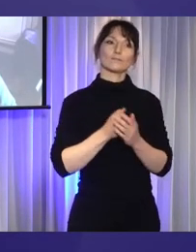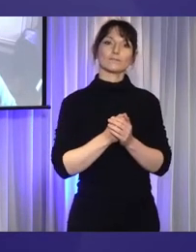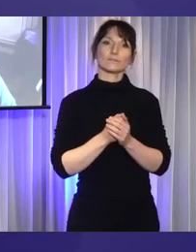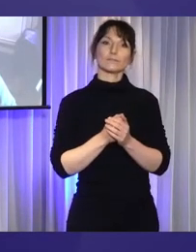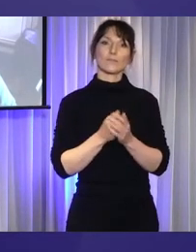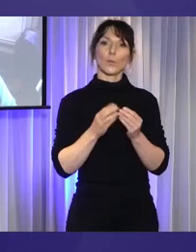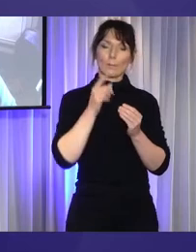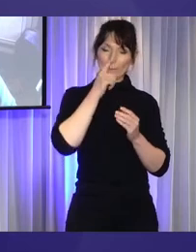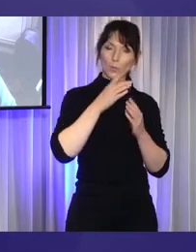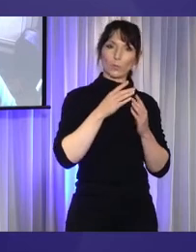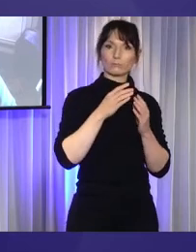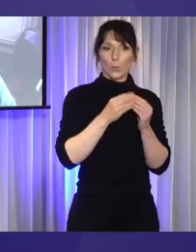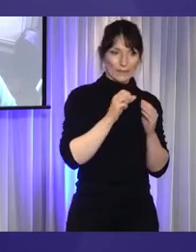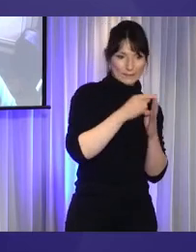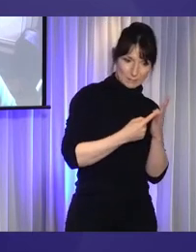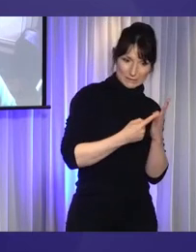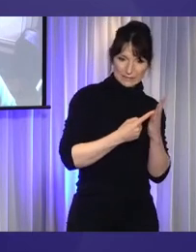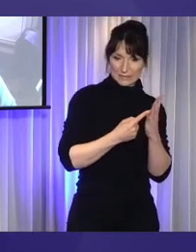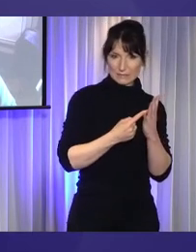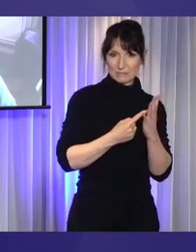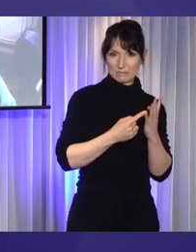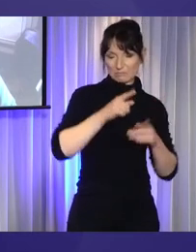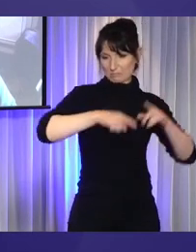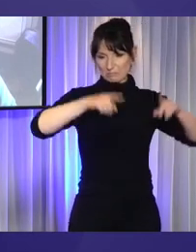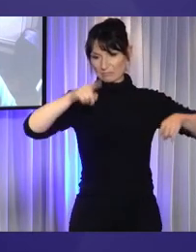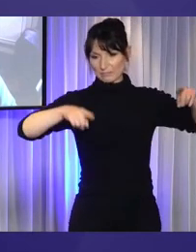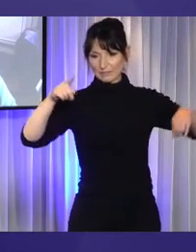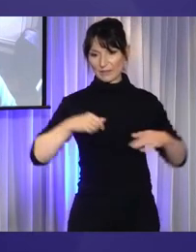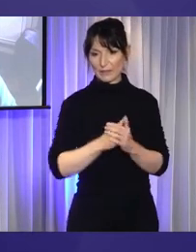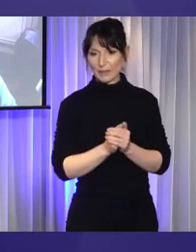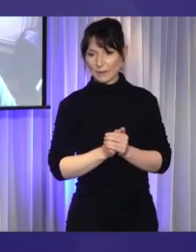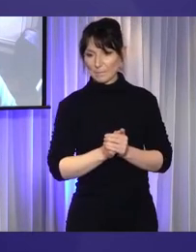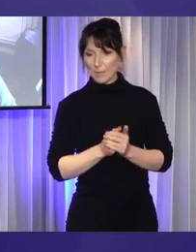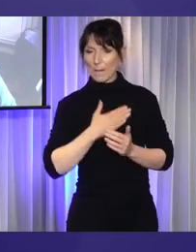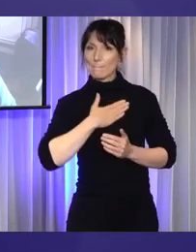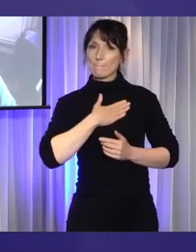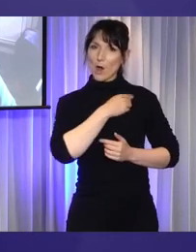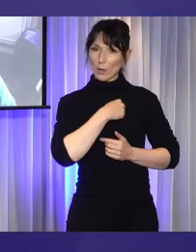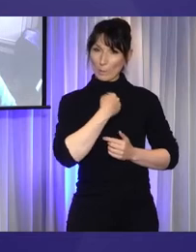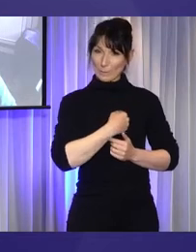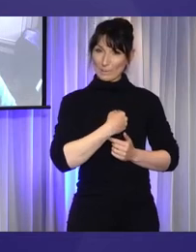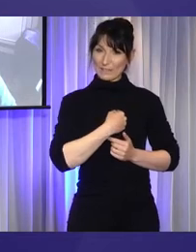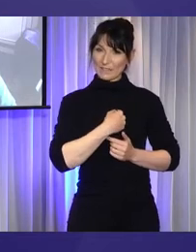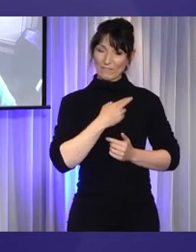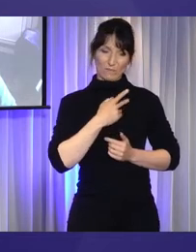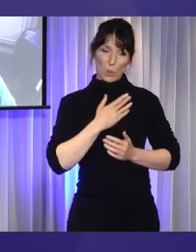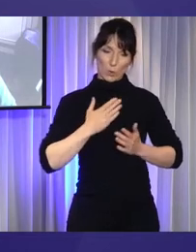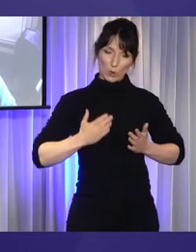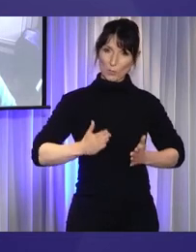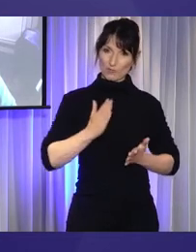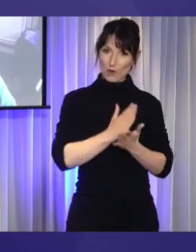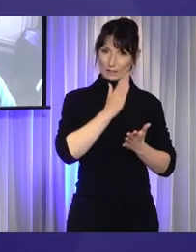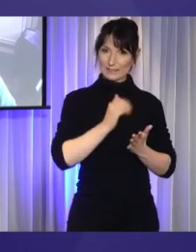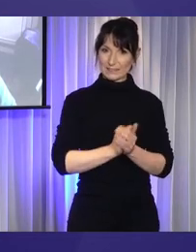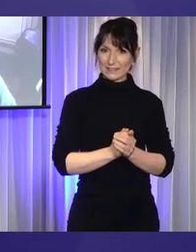disabilities through all stages. My resolve and commitment to human rights began without my